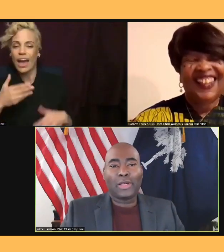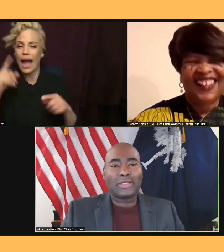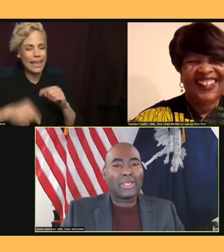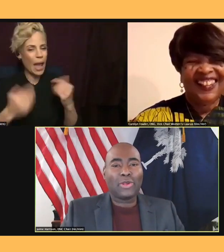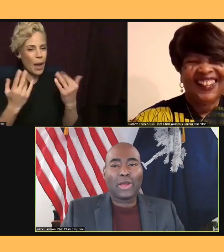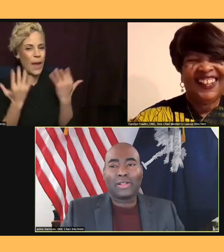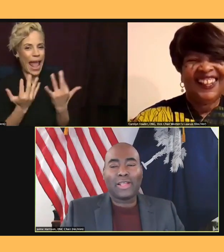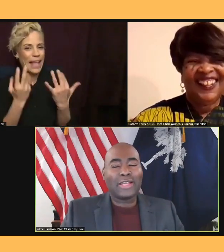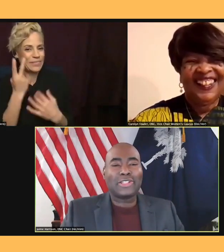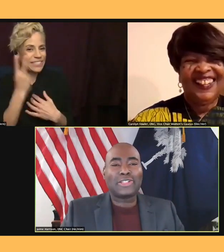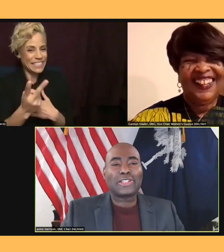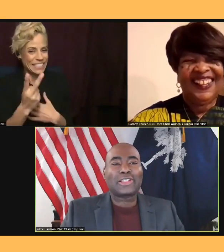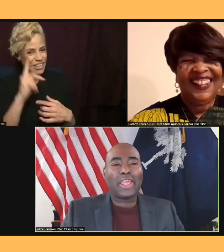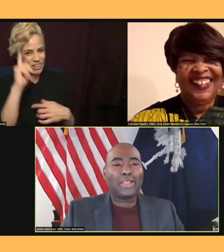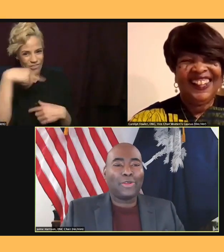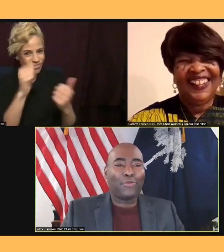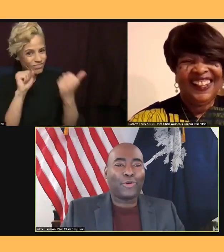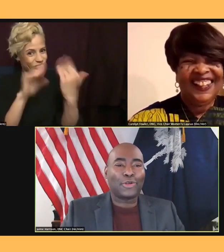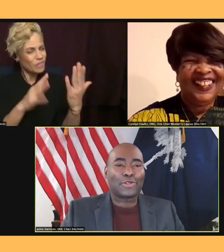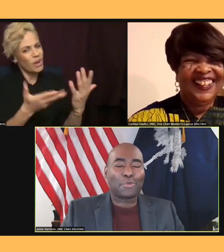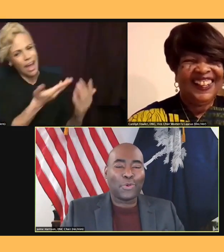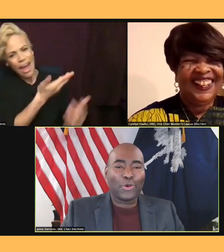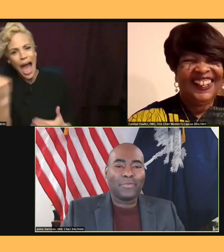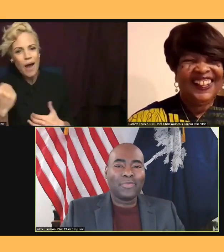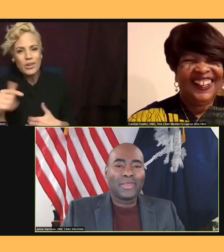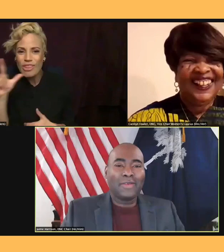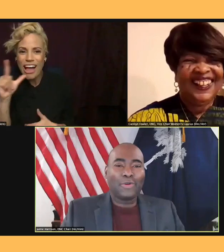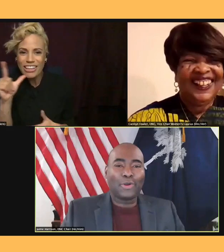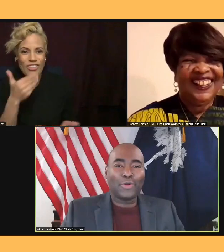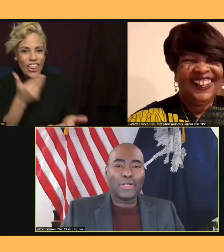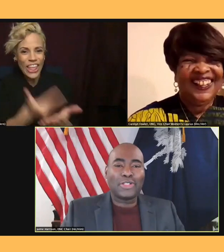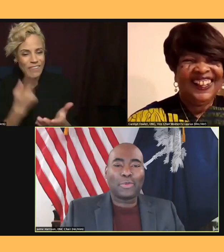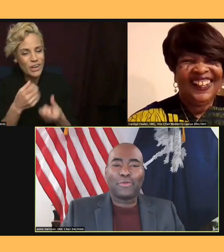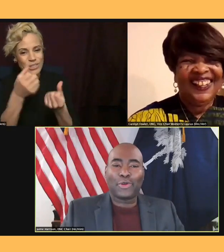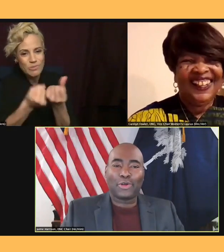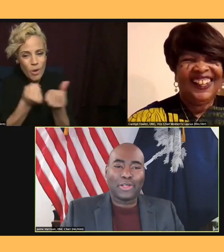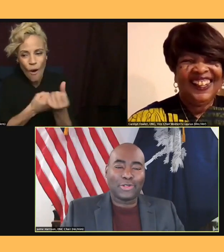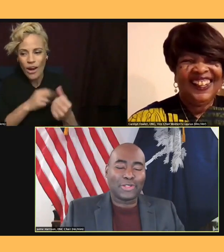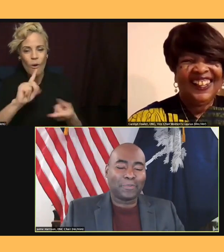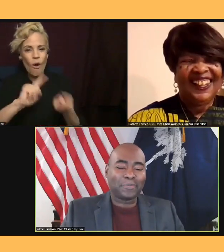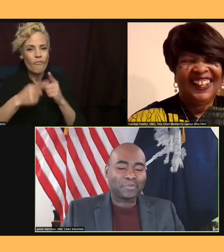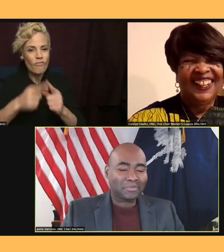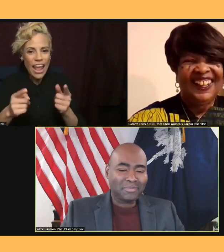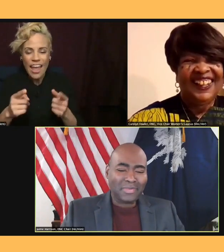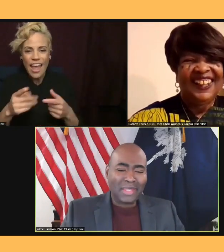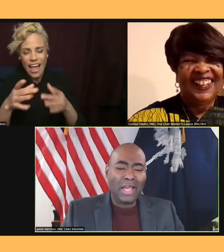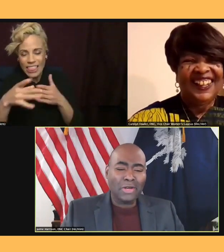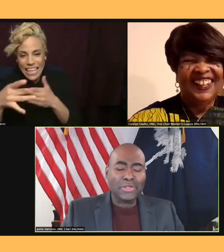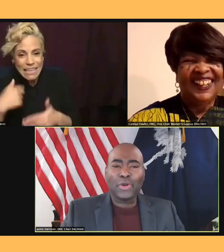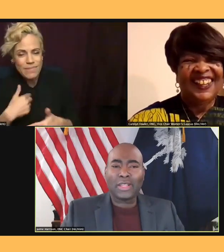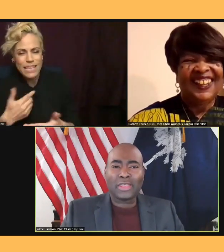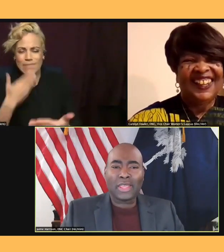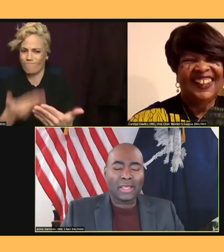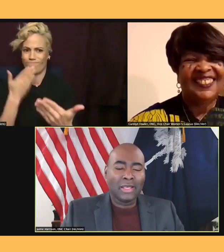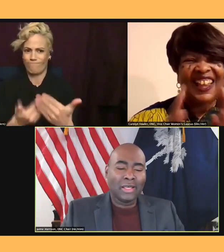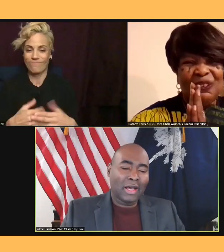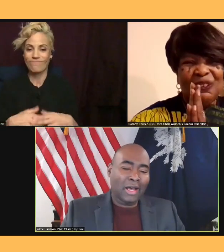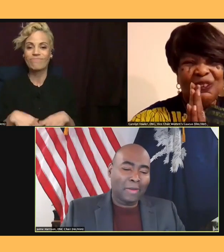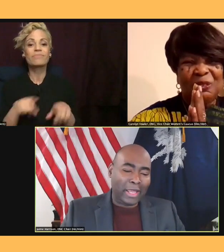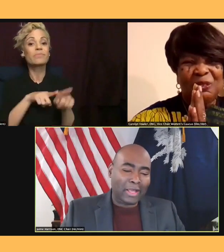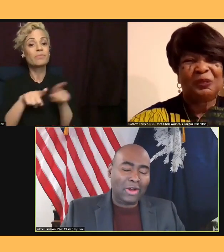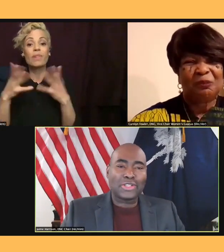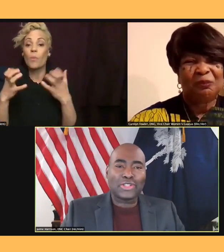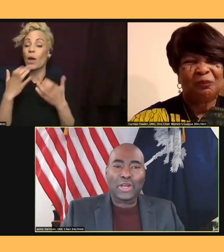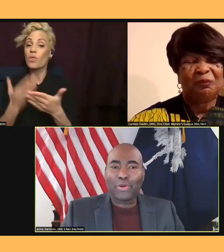lunch and just thank you for your support, for your friendship, and for your leadership. I also want to thank Black Caucus Chair